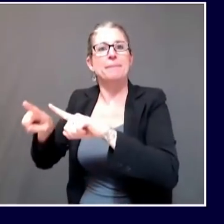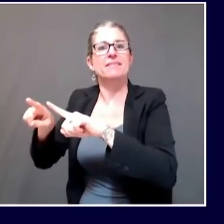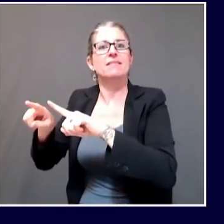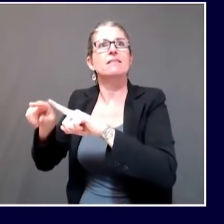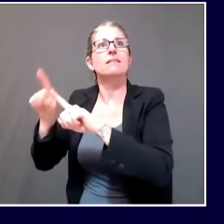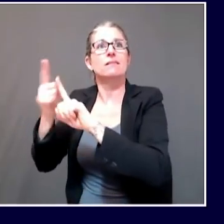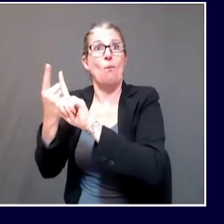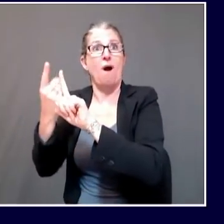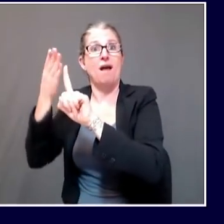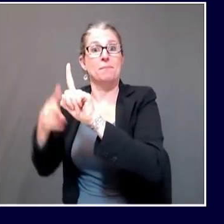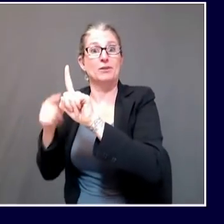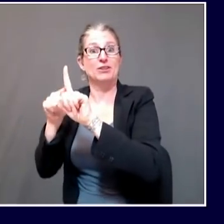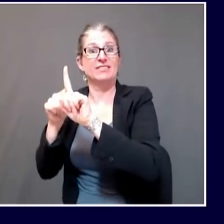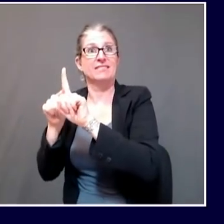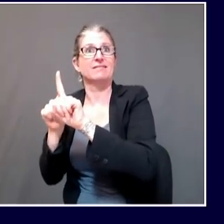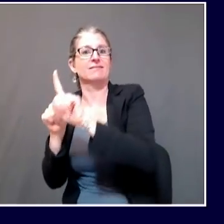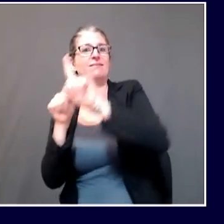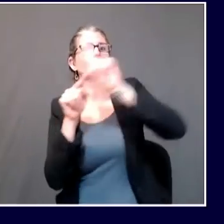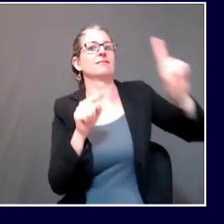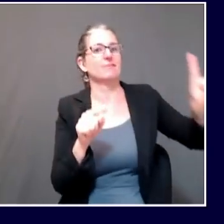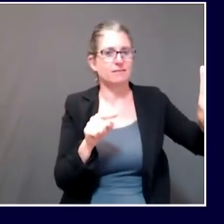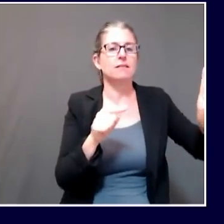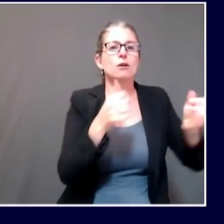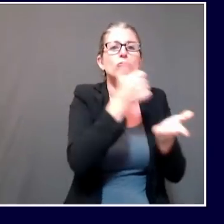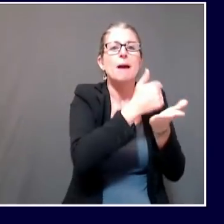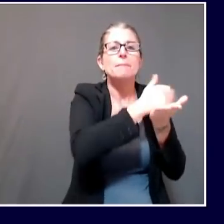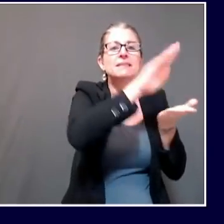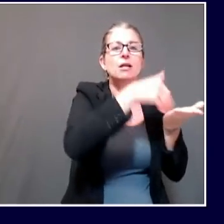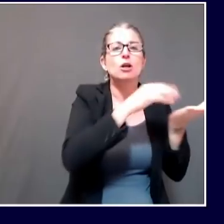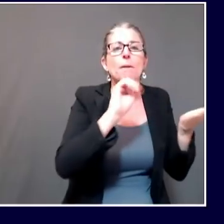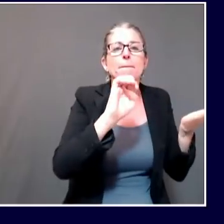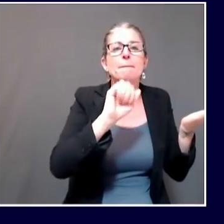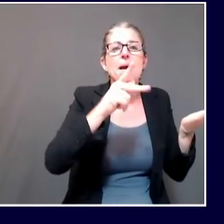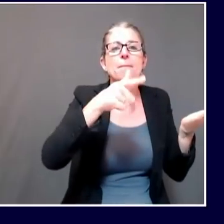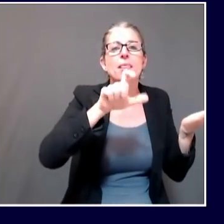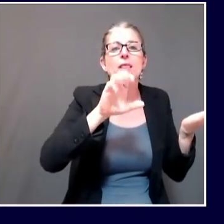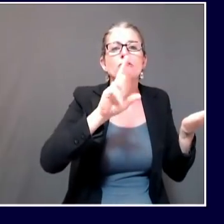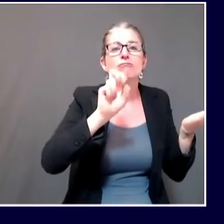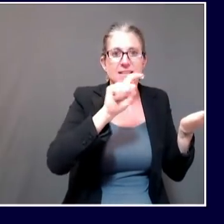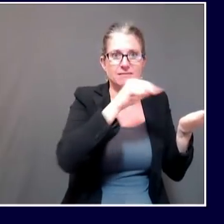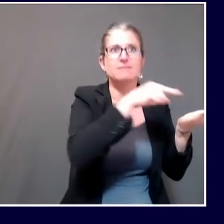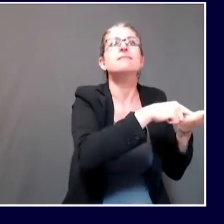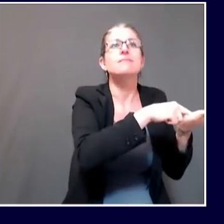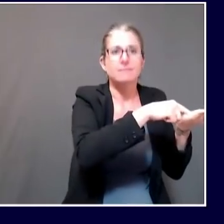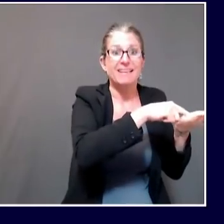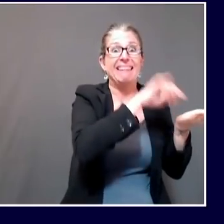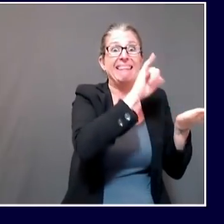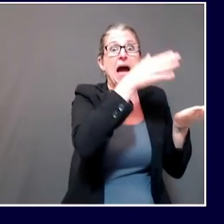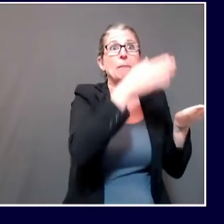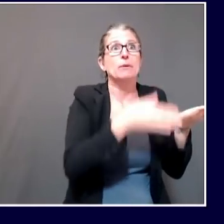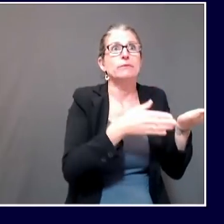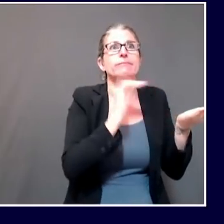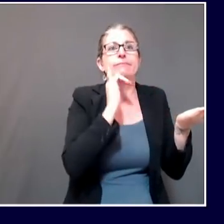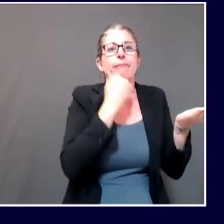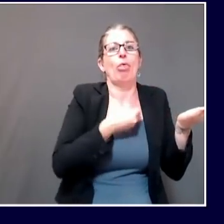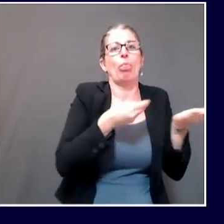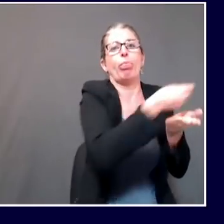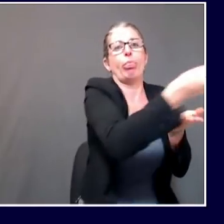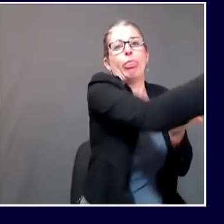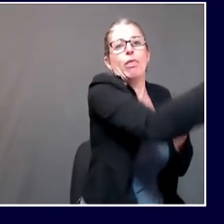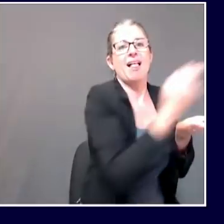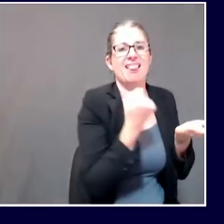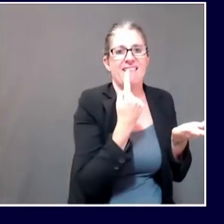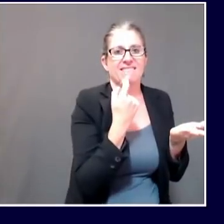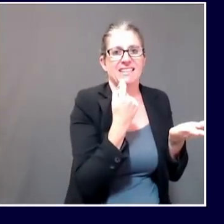Maplecrest staff, excluding the one that I mentioned, as well as residents at Maplecrest. There's also